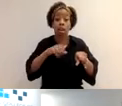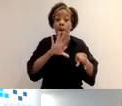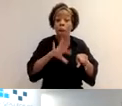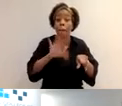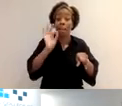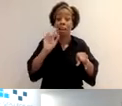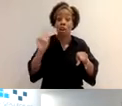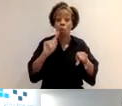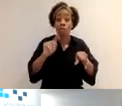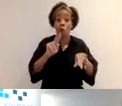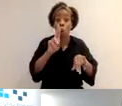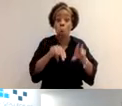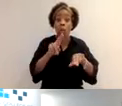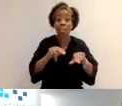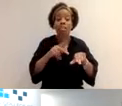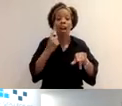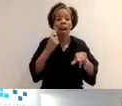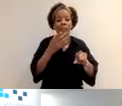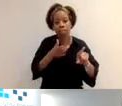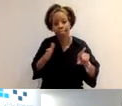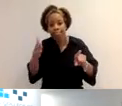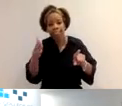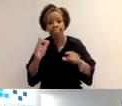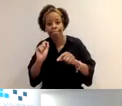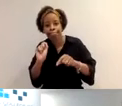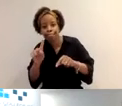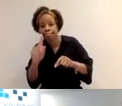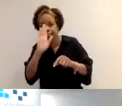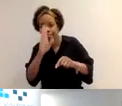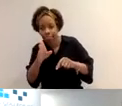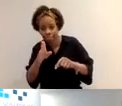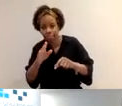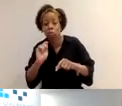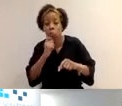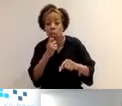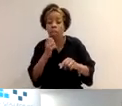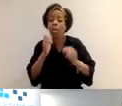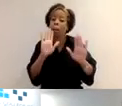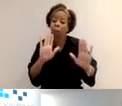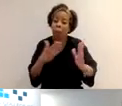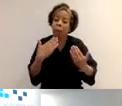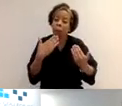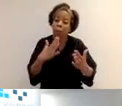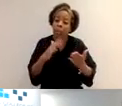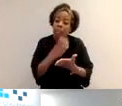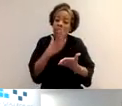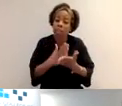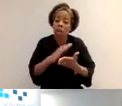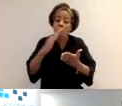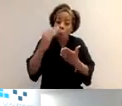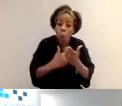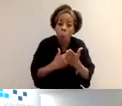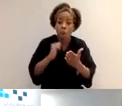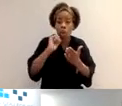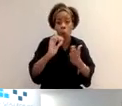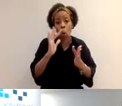will get a separate communication around this. Um, please, please ensure your email address. Um, well, all your contact details are up to